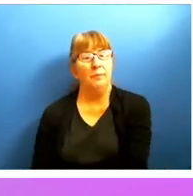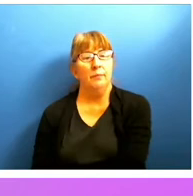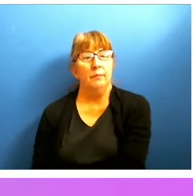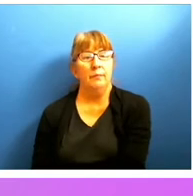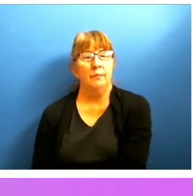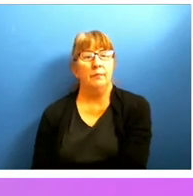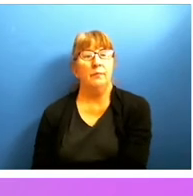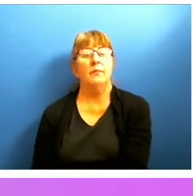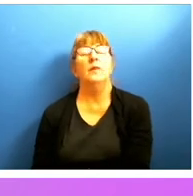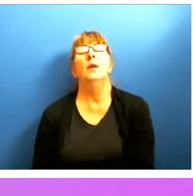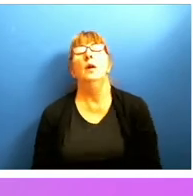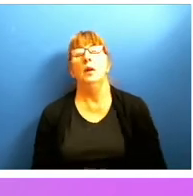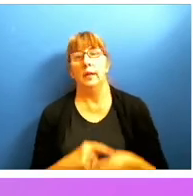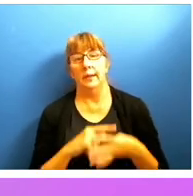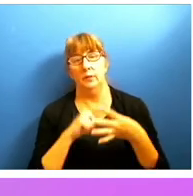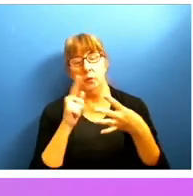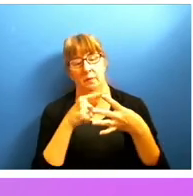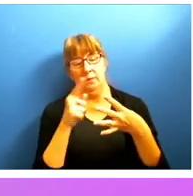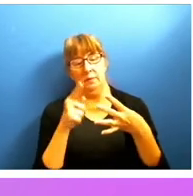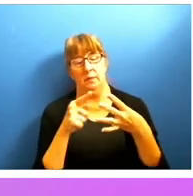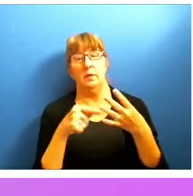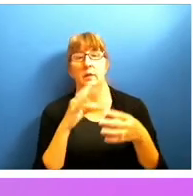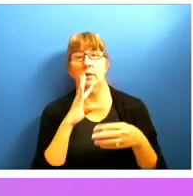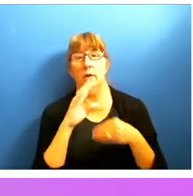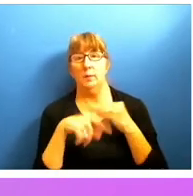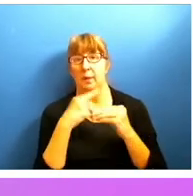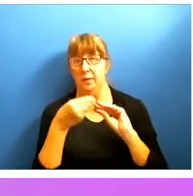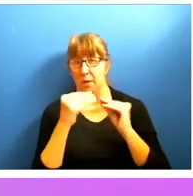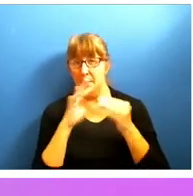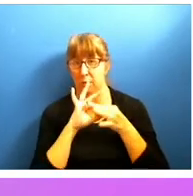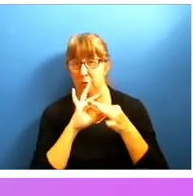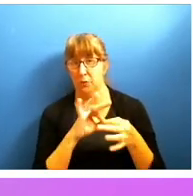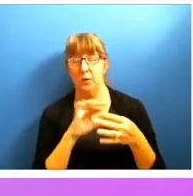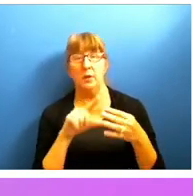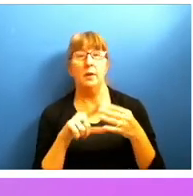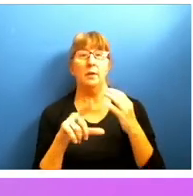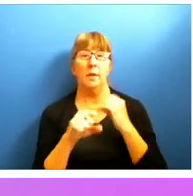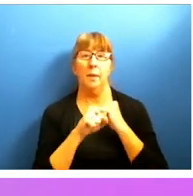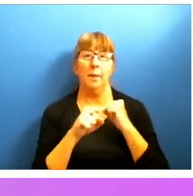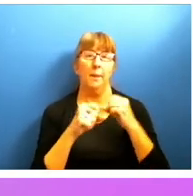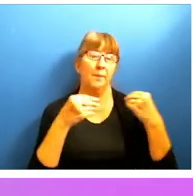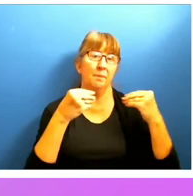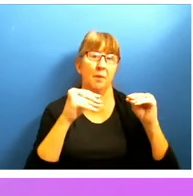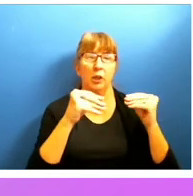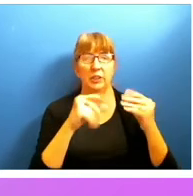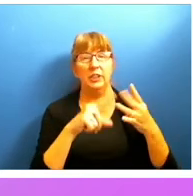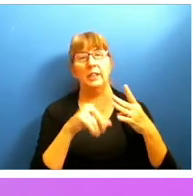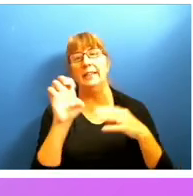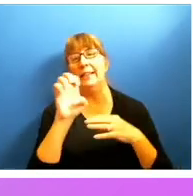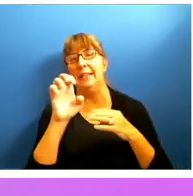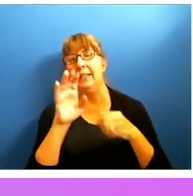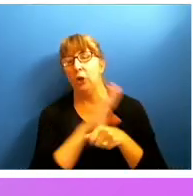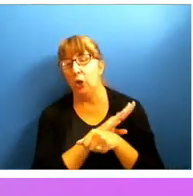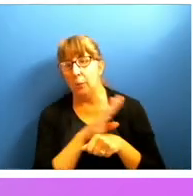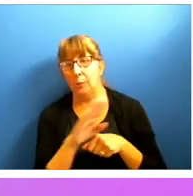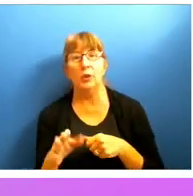So we've talked about the numbers associated with that. We've talked about the market share. We've talked about e-commerce. We've talked about